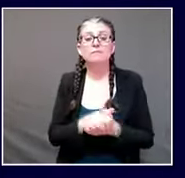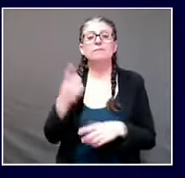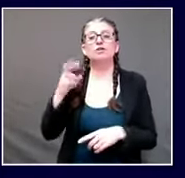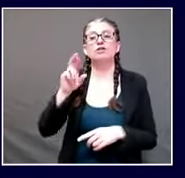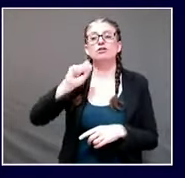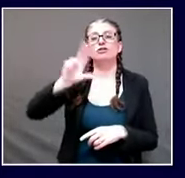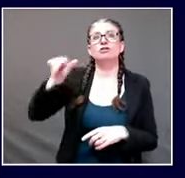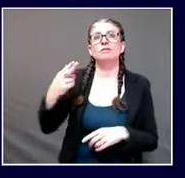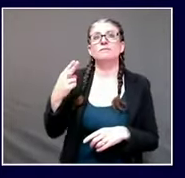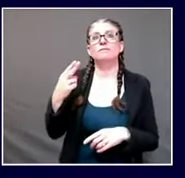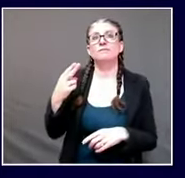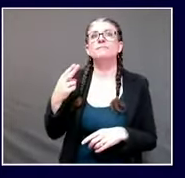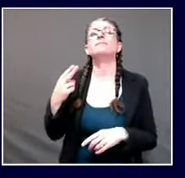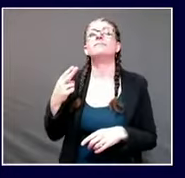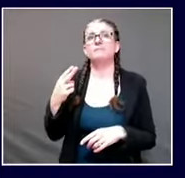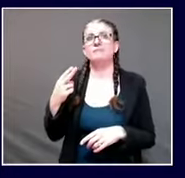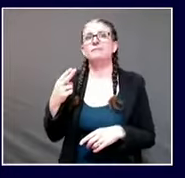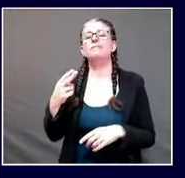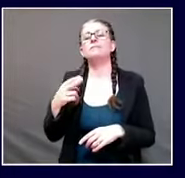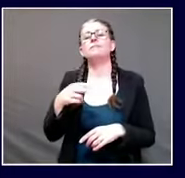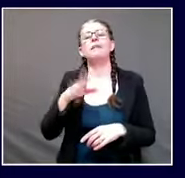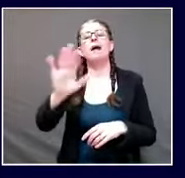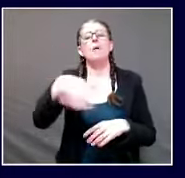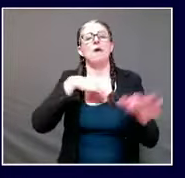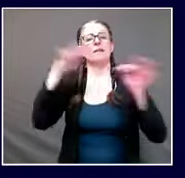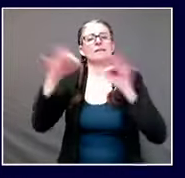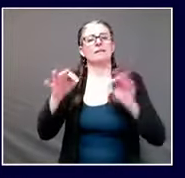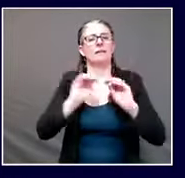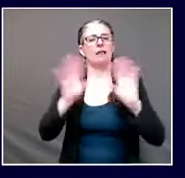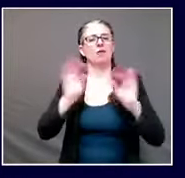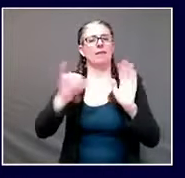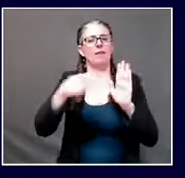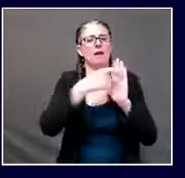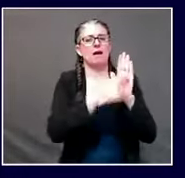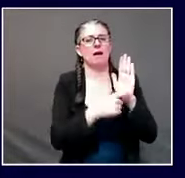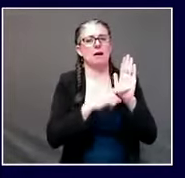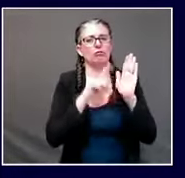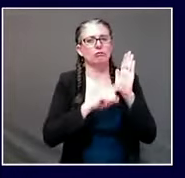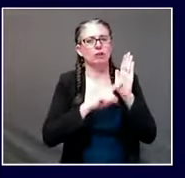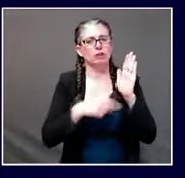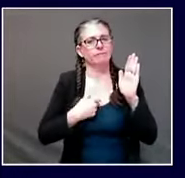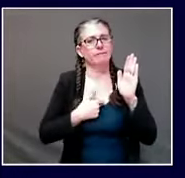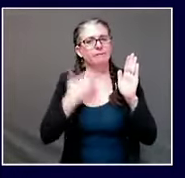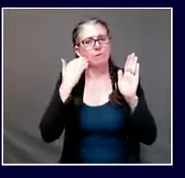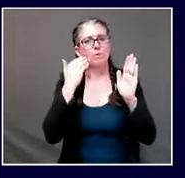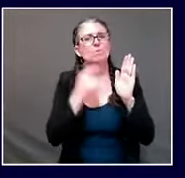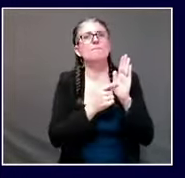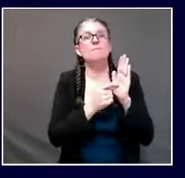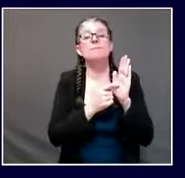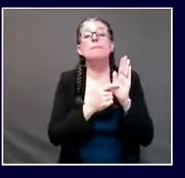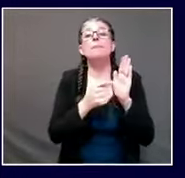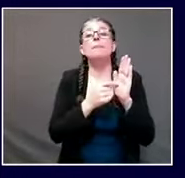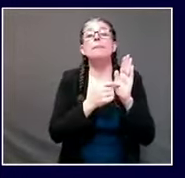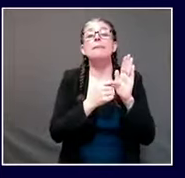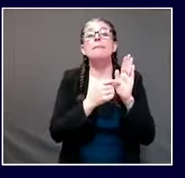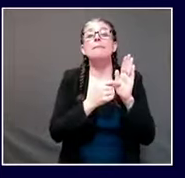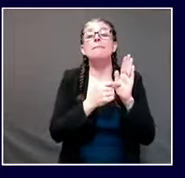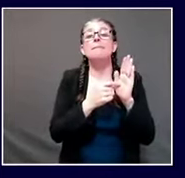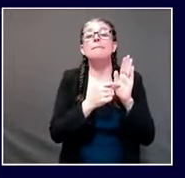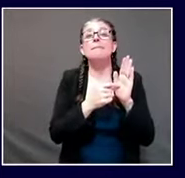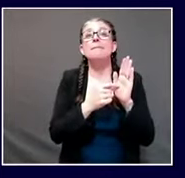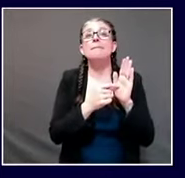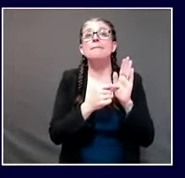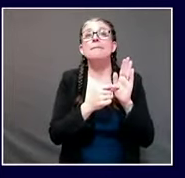itself uh really quickly and then uh turn it over to others uh you know the study like so many others was taking a look at different